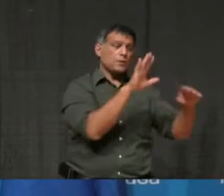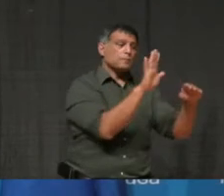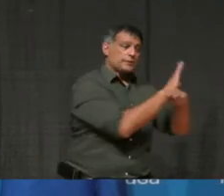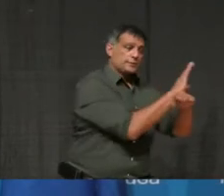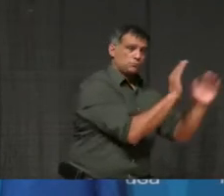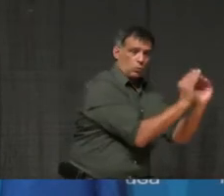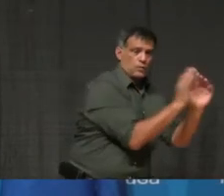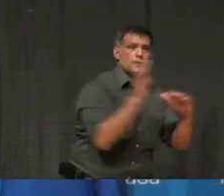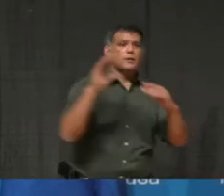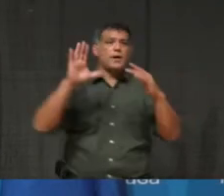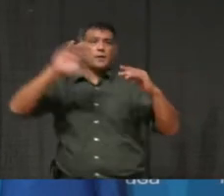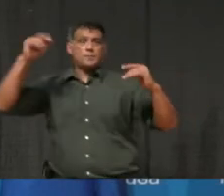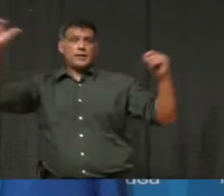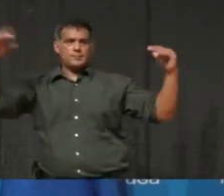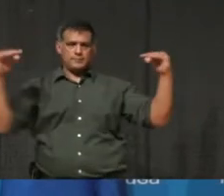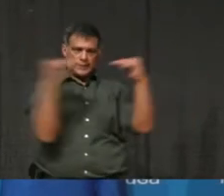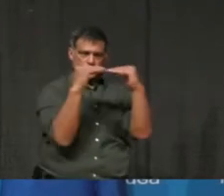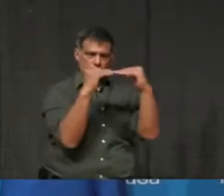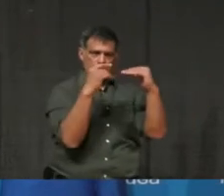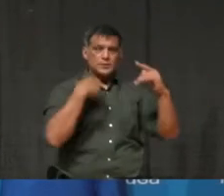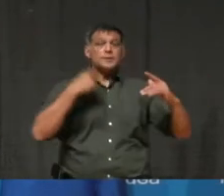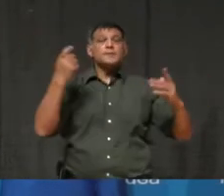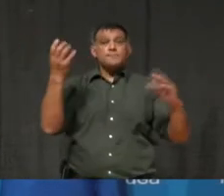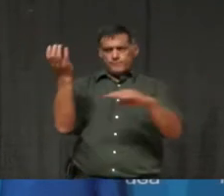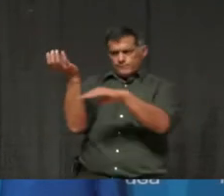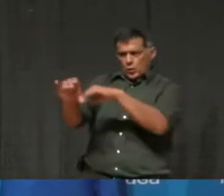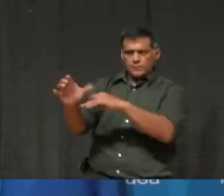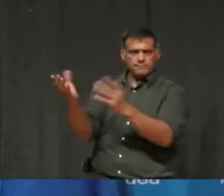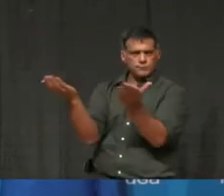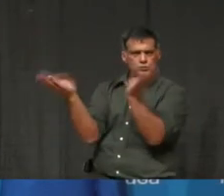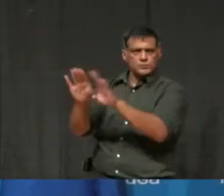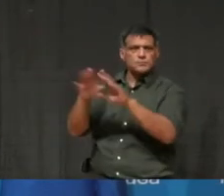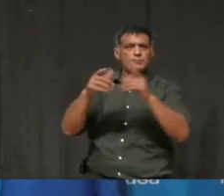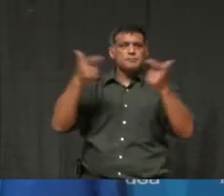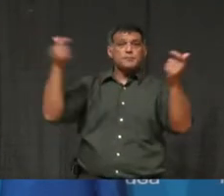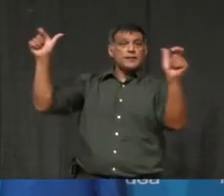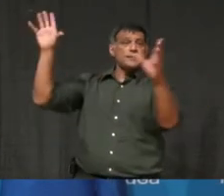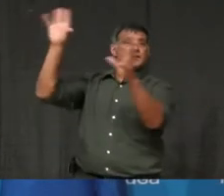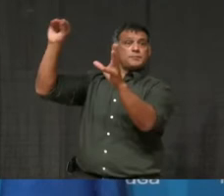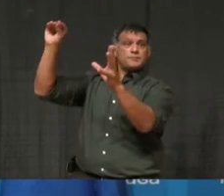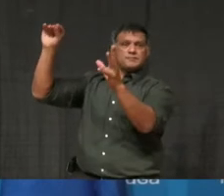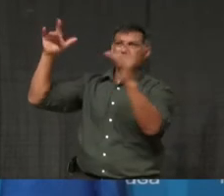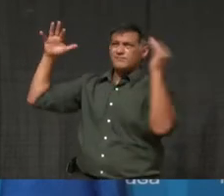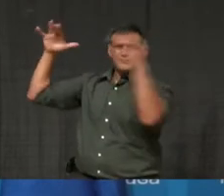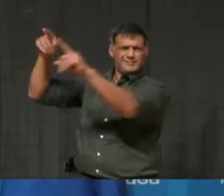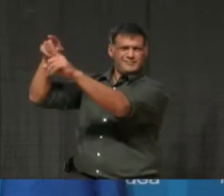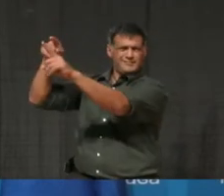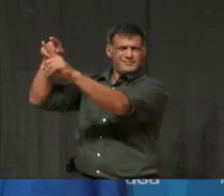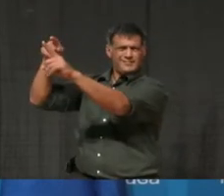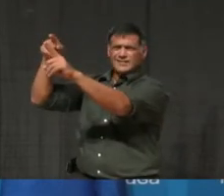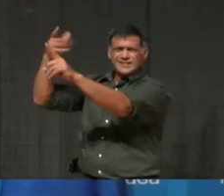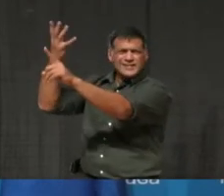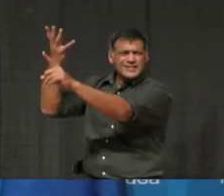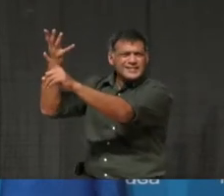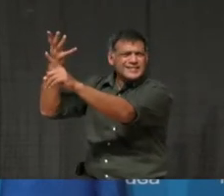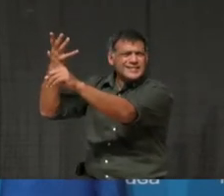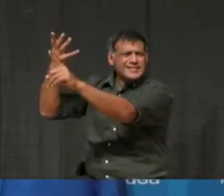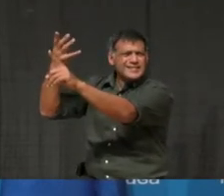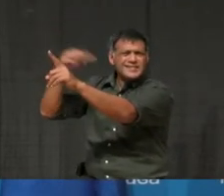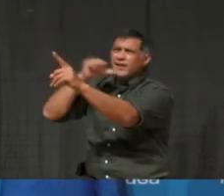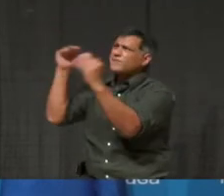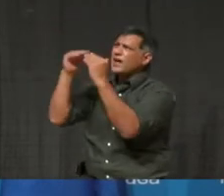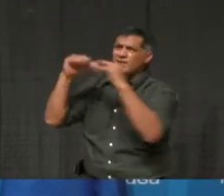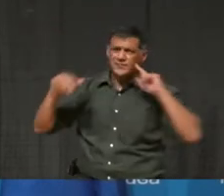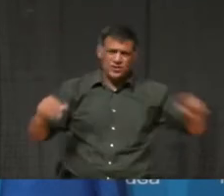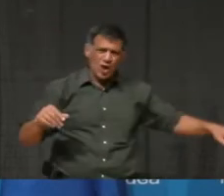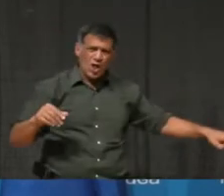have been forced to close and yet people are flocking to the big box stores because they have no other options. So it's fundamentally unfair. So we're going to